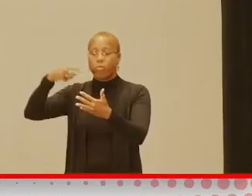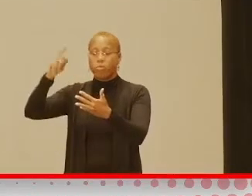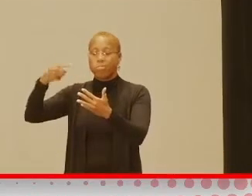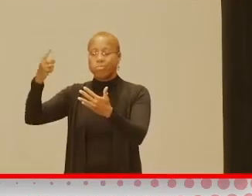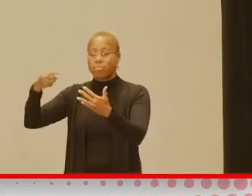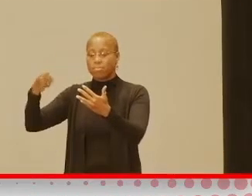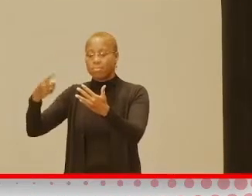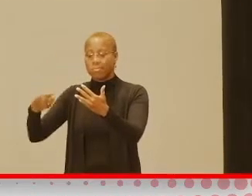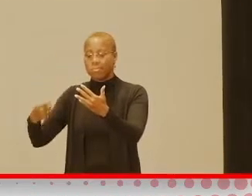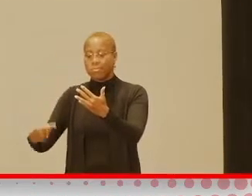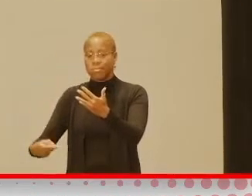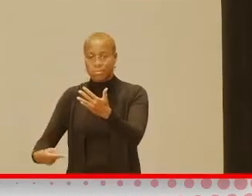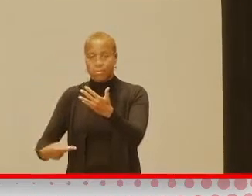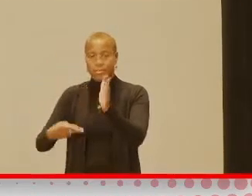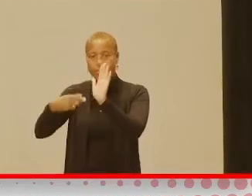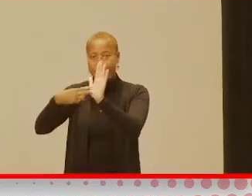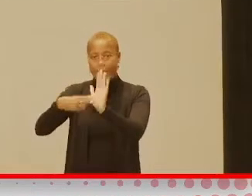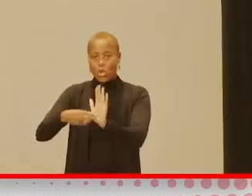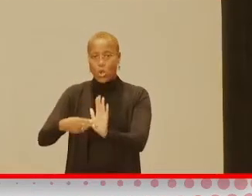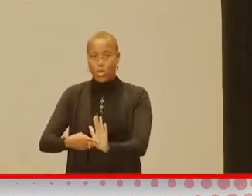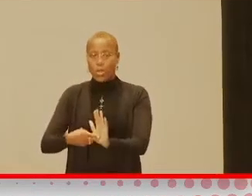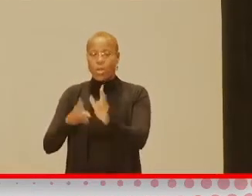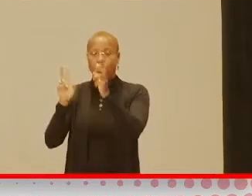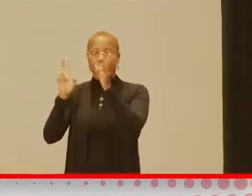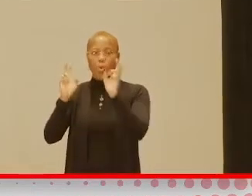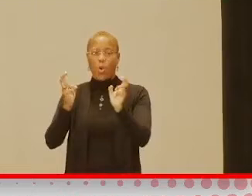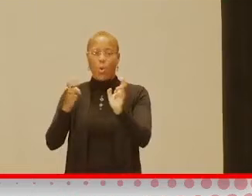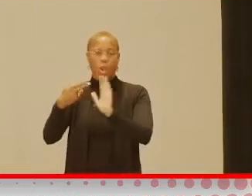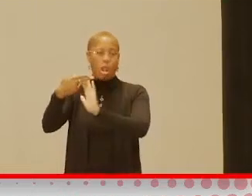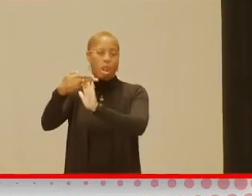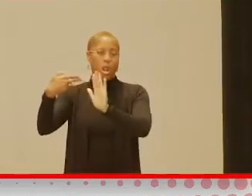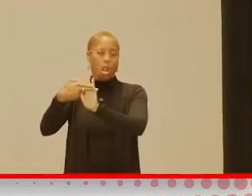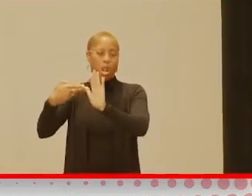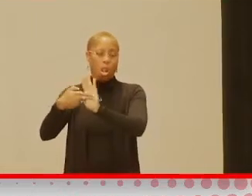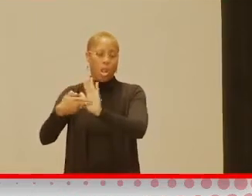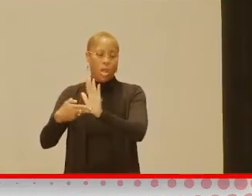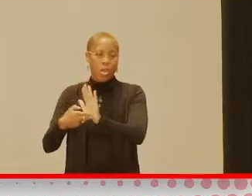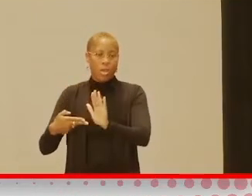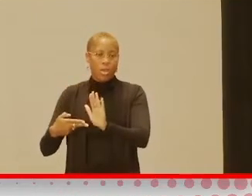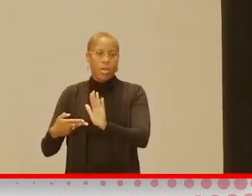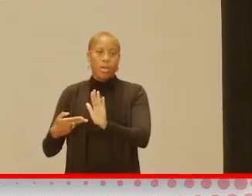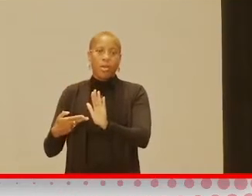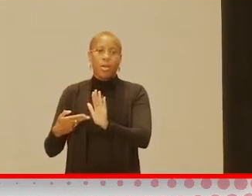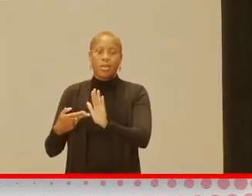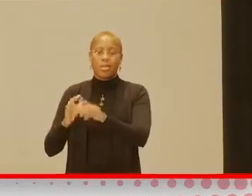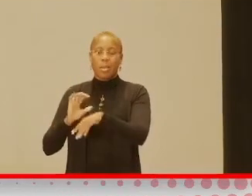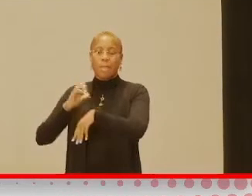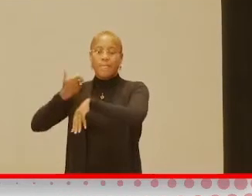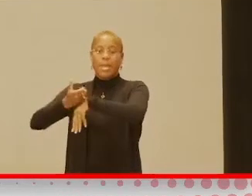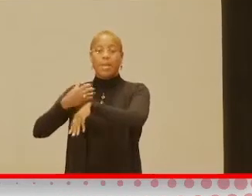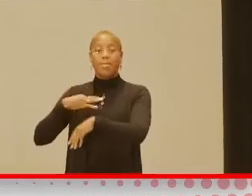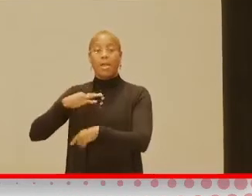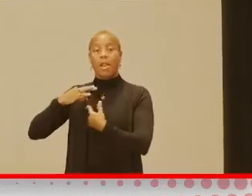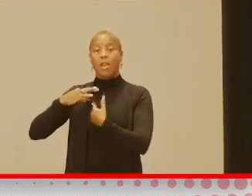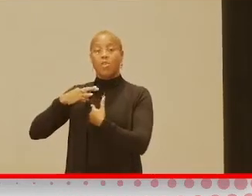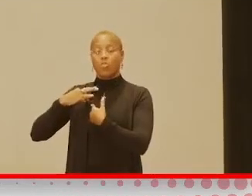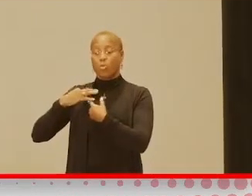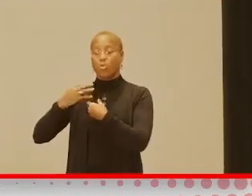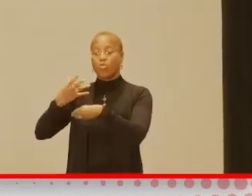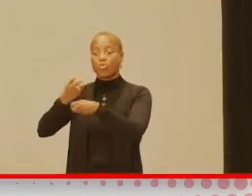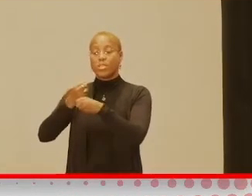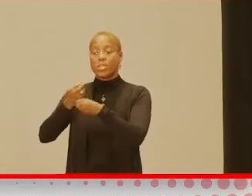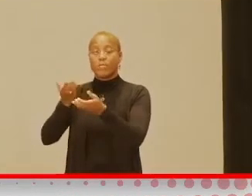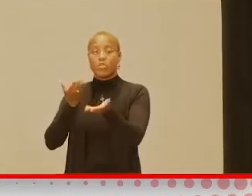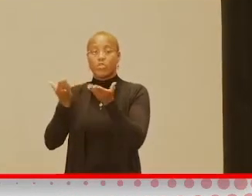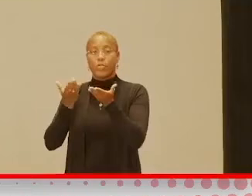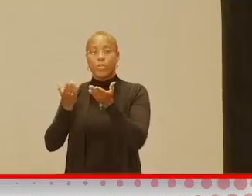of diagnoses, those quote-unquote labels that make him eligible to get services. But